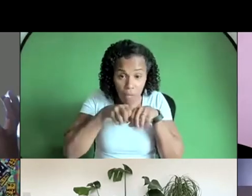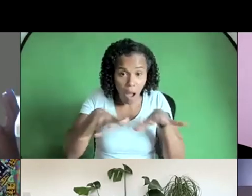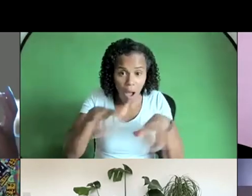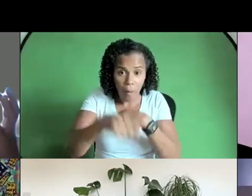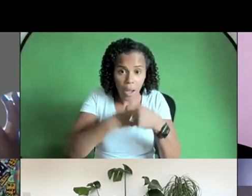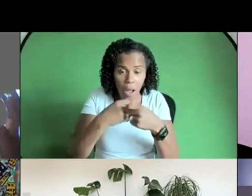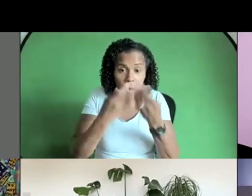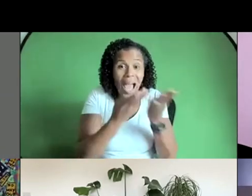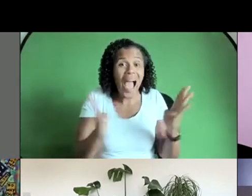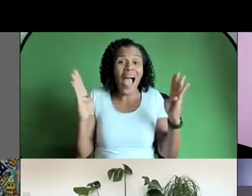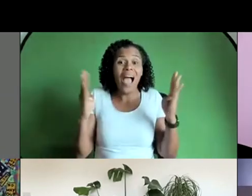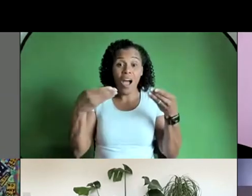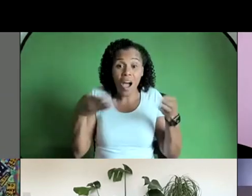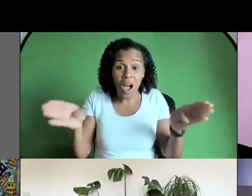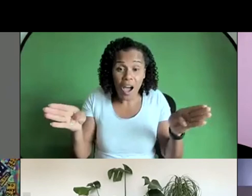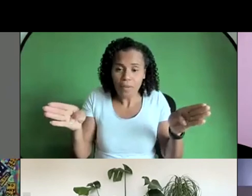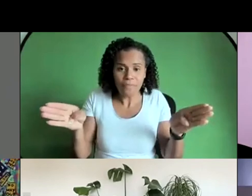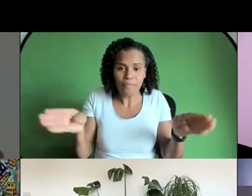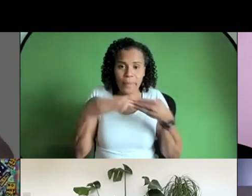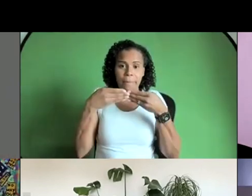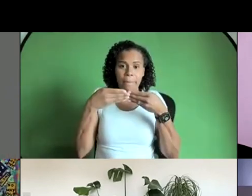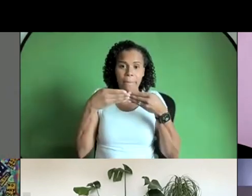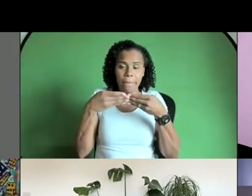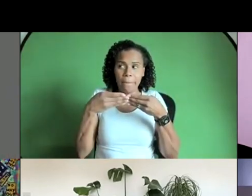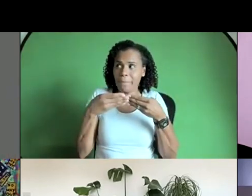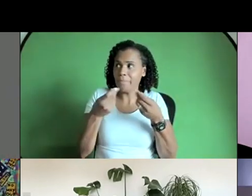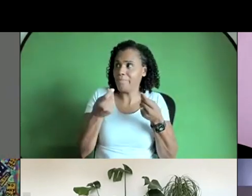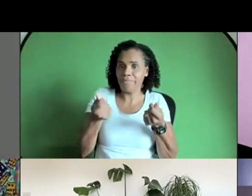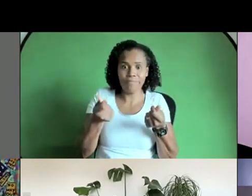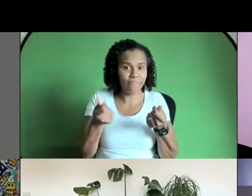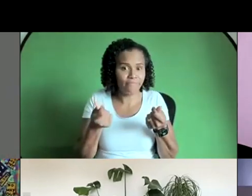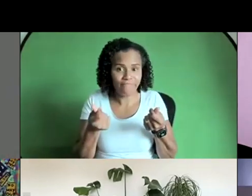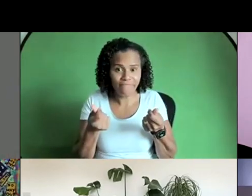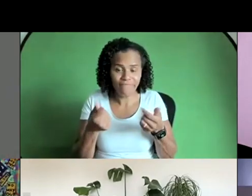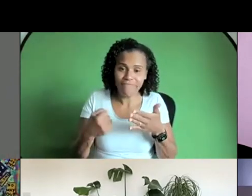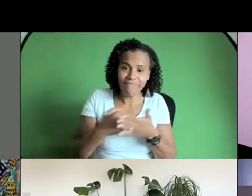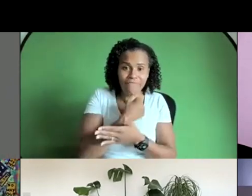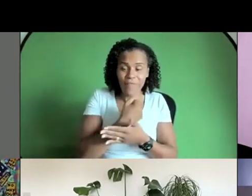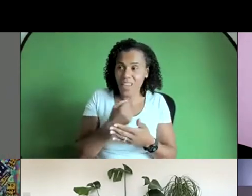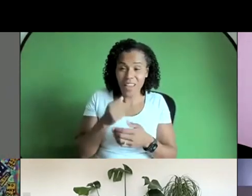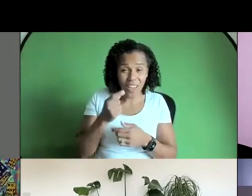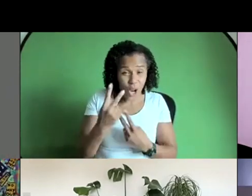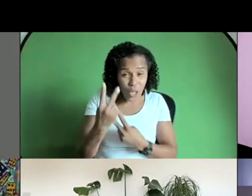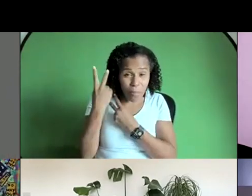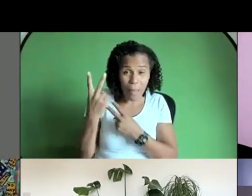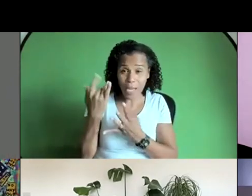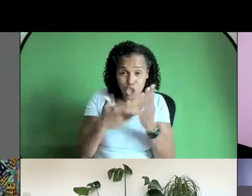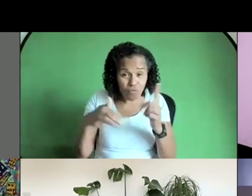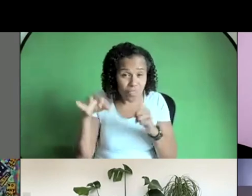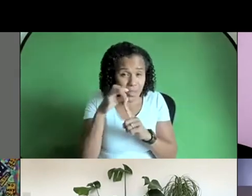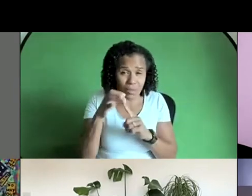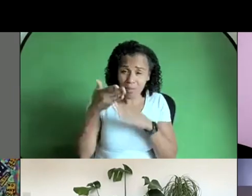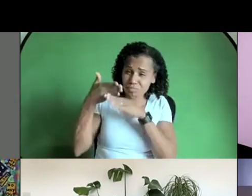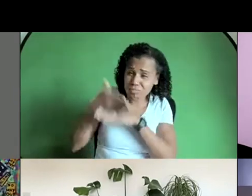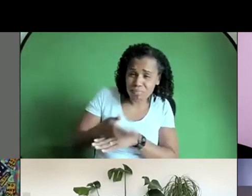uh sharif's show went on and it was the end of this kind of um incredible journey as i said that we'd been on uh over